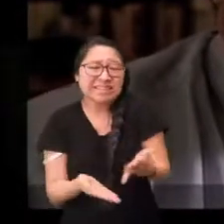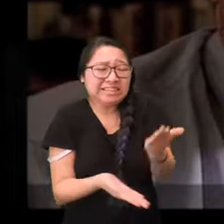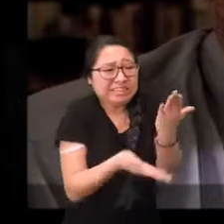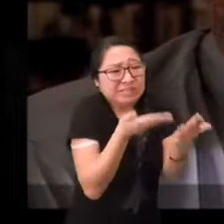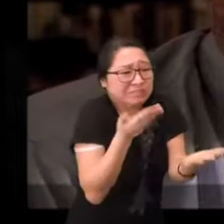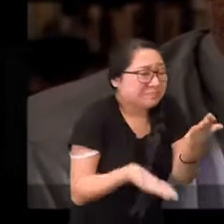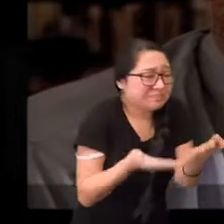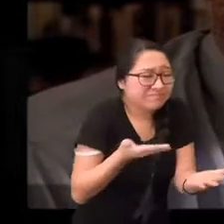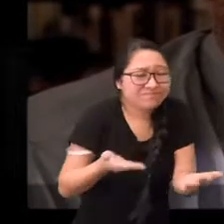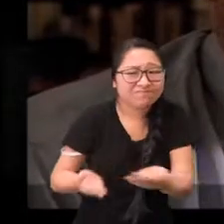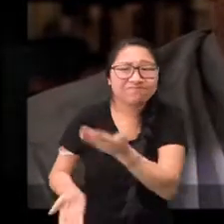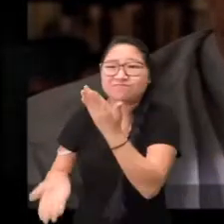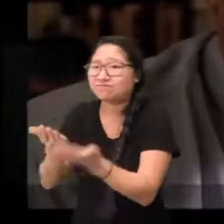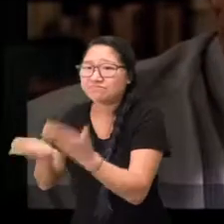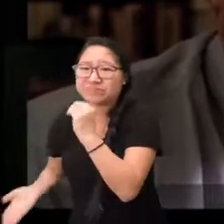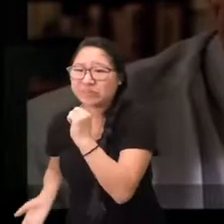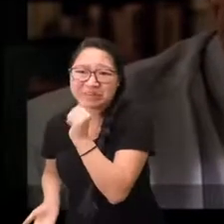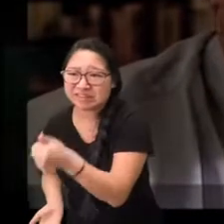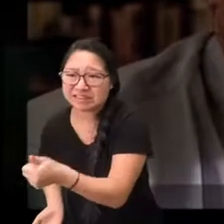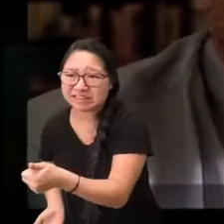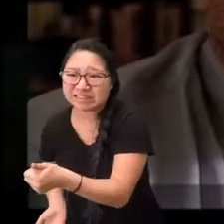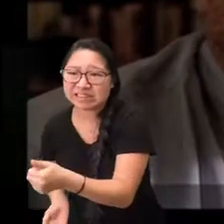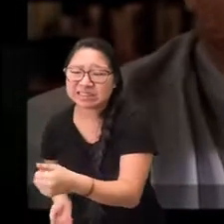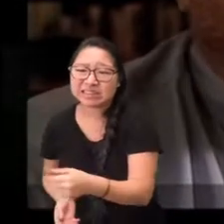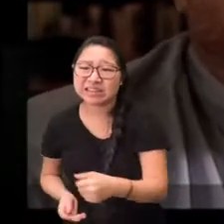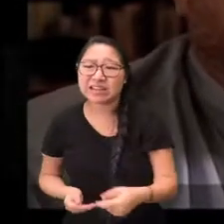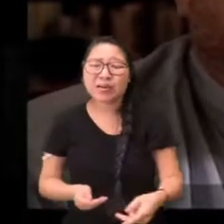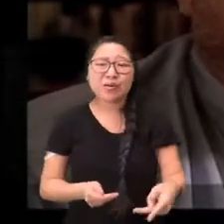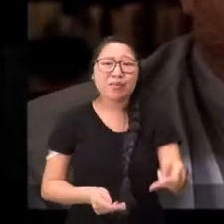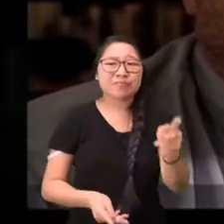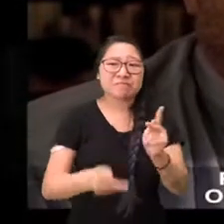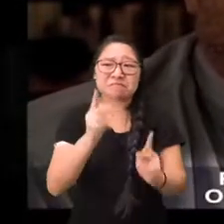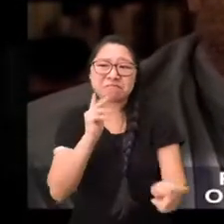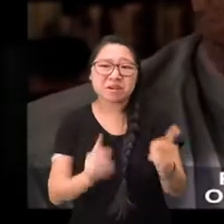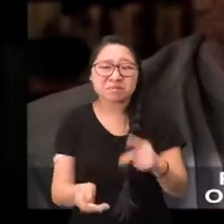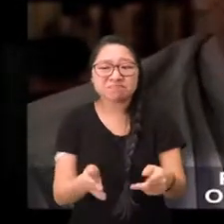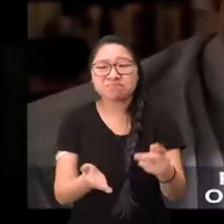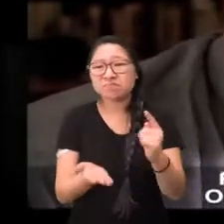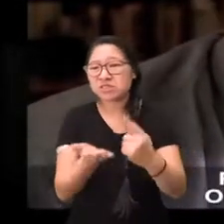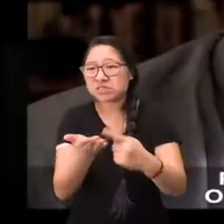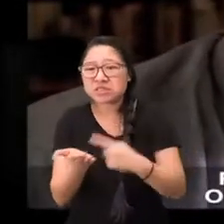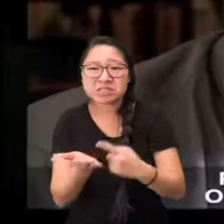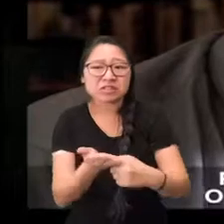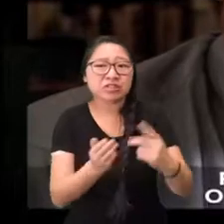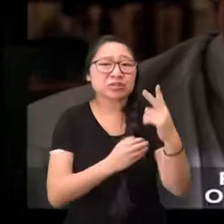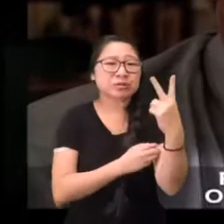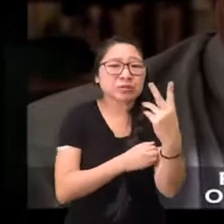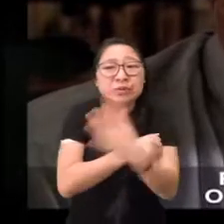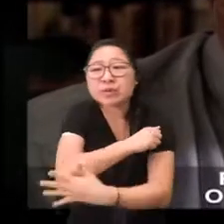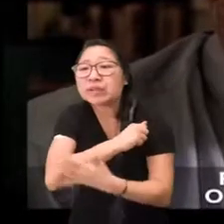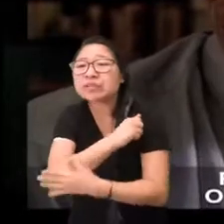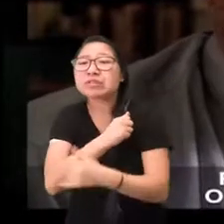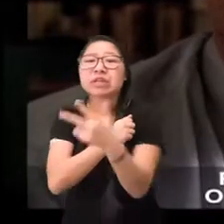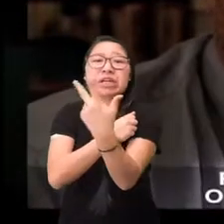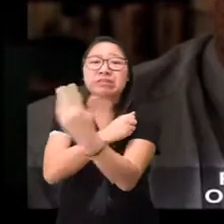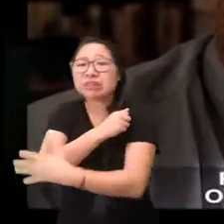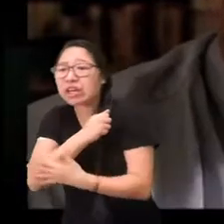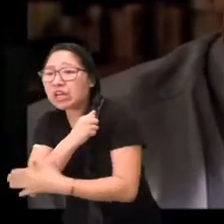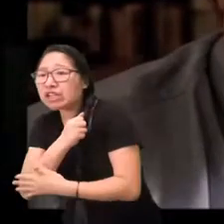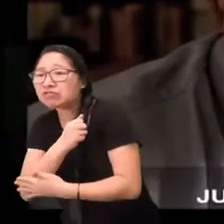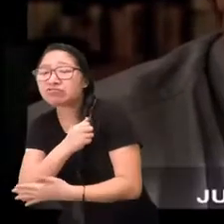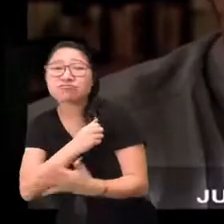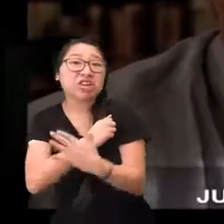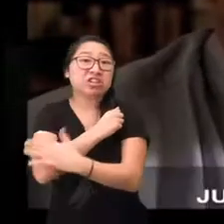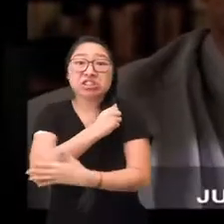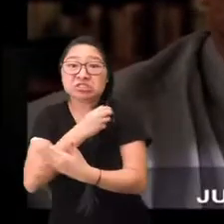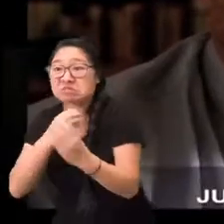they might have or they might not have people talked in terms of two or three confederations